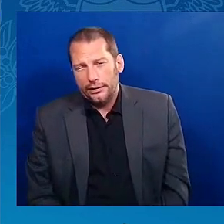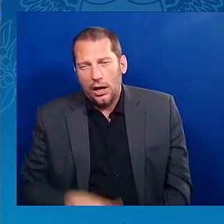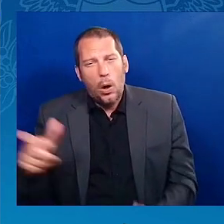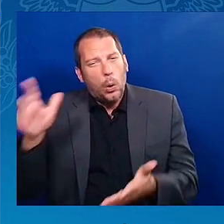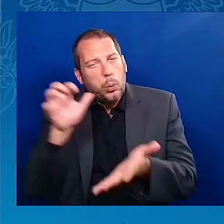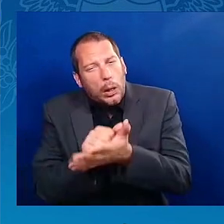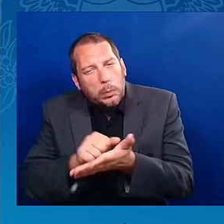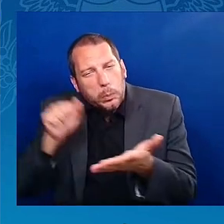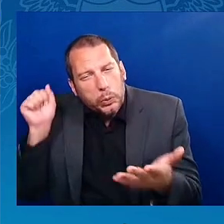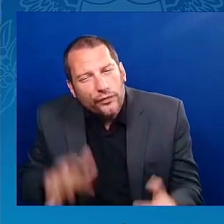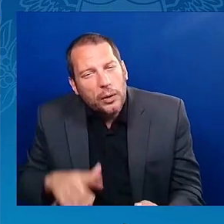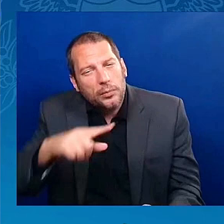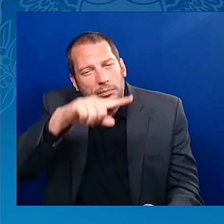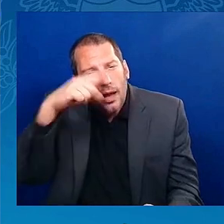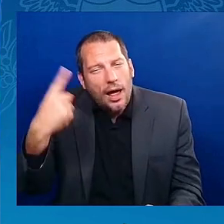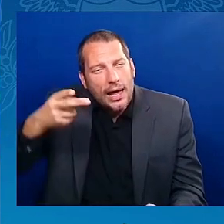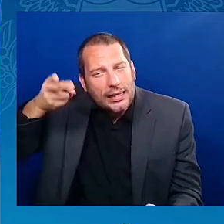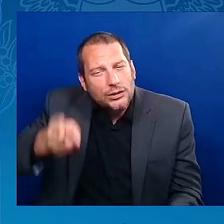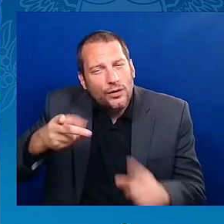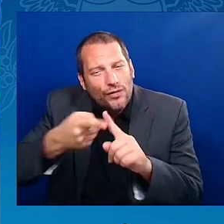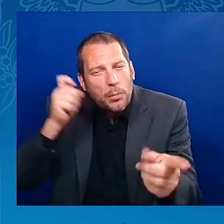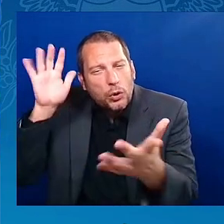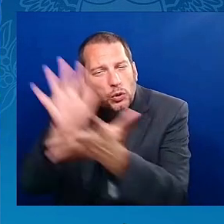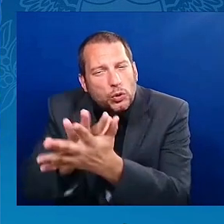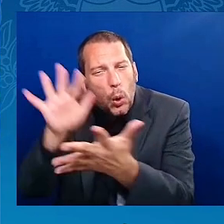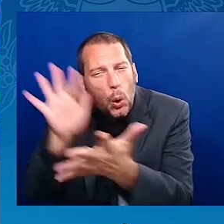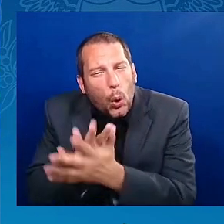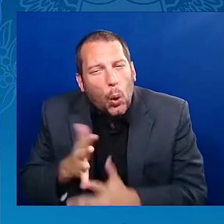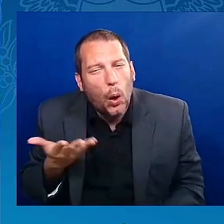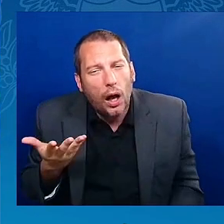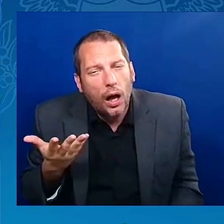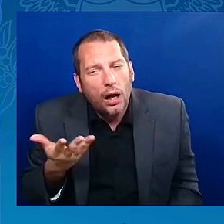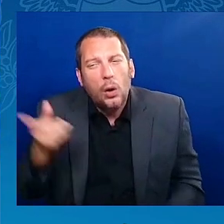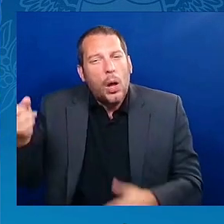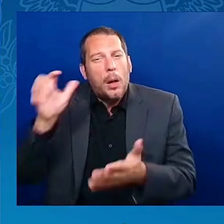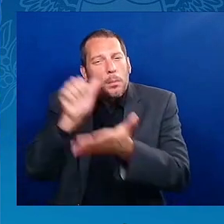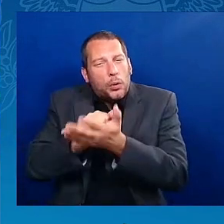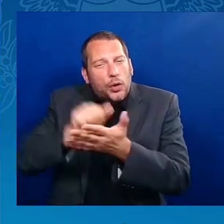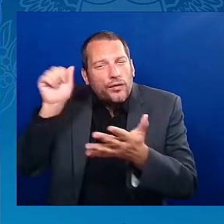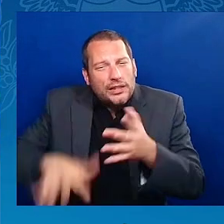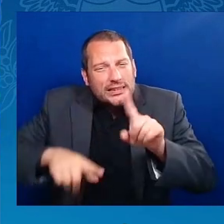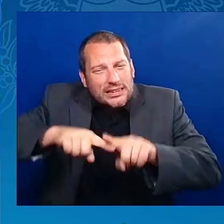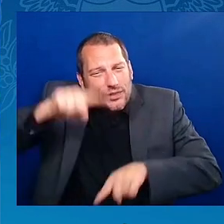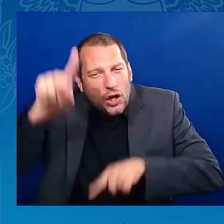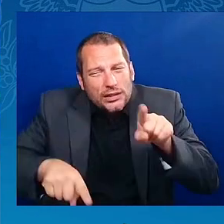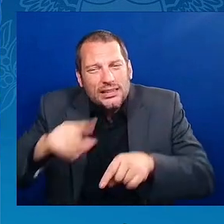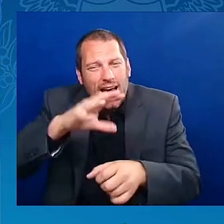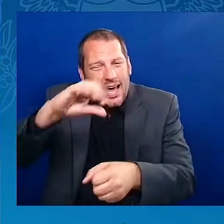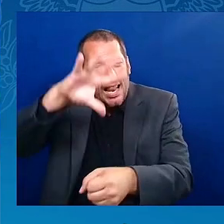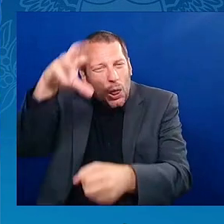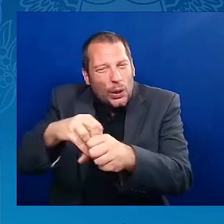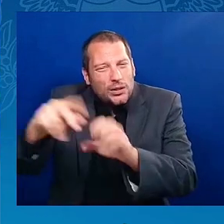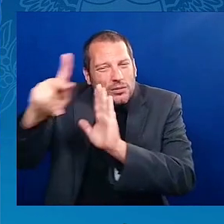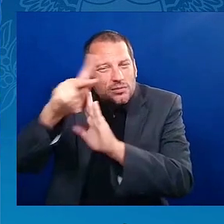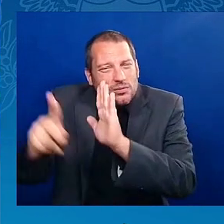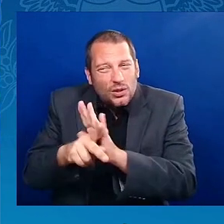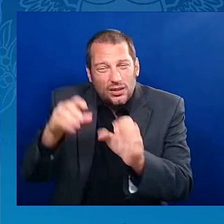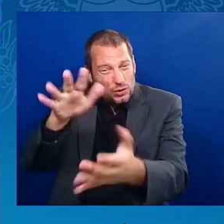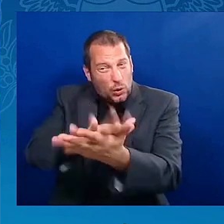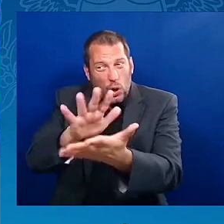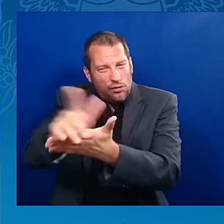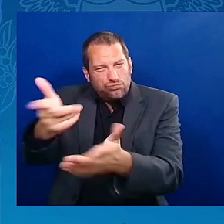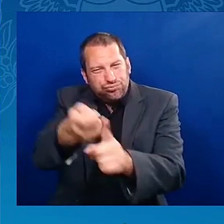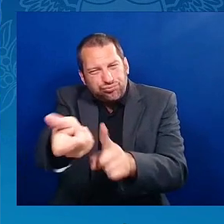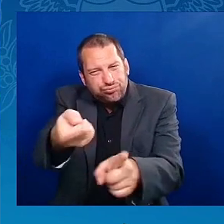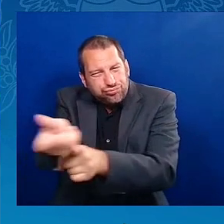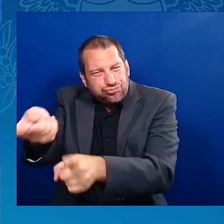feeling of what they think America would look great again. We have got to get to the polls. And this is the ticket we need to punch it for.